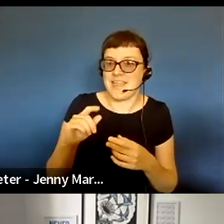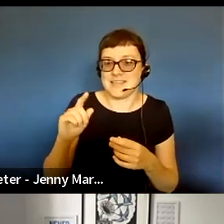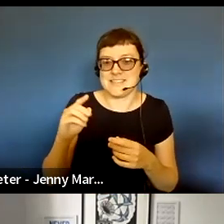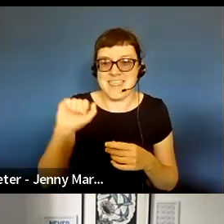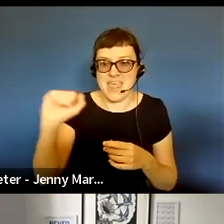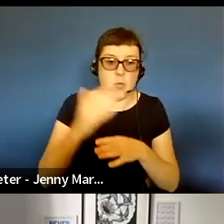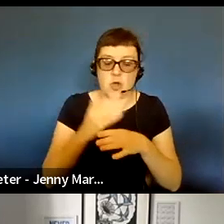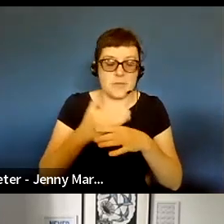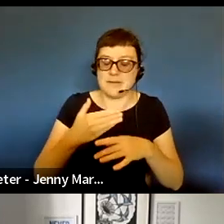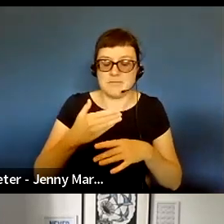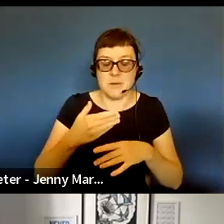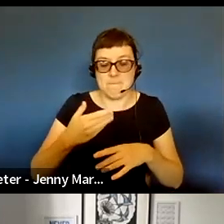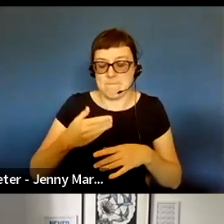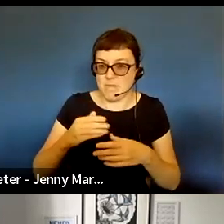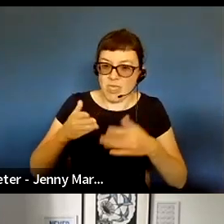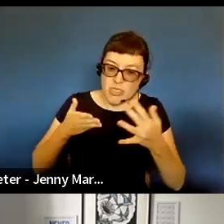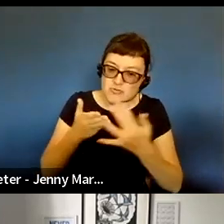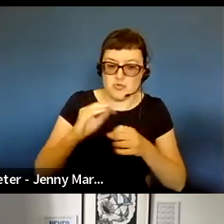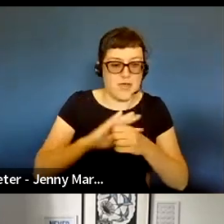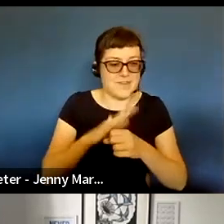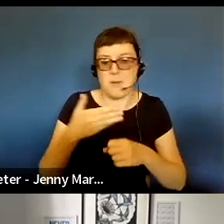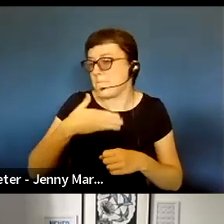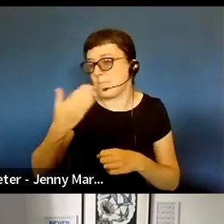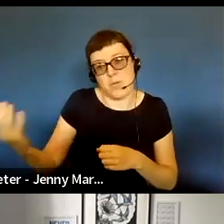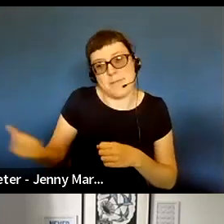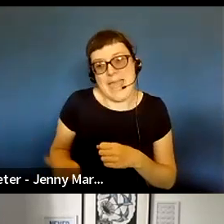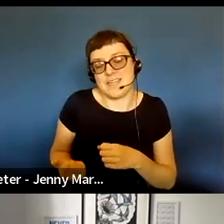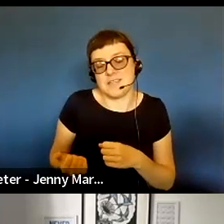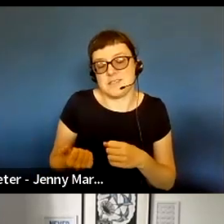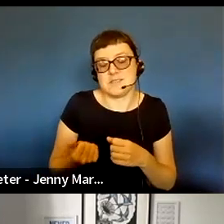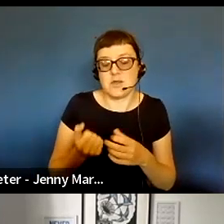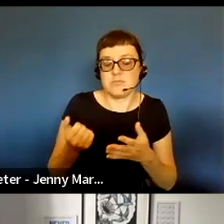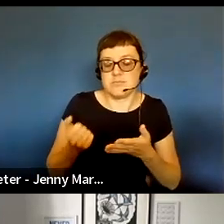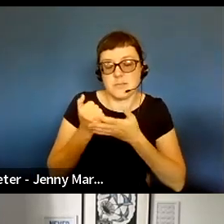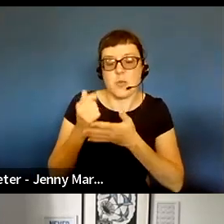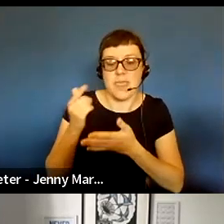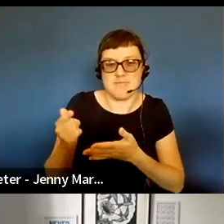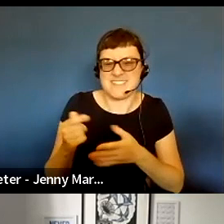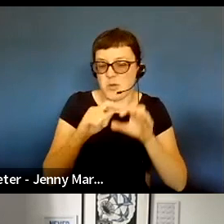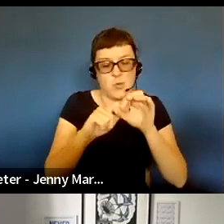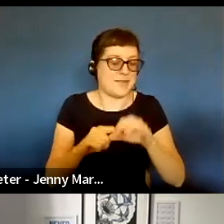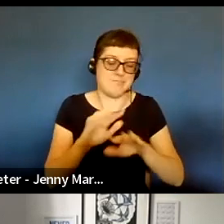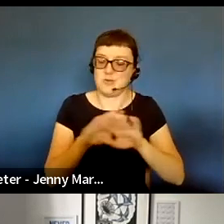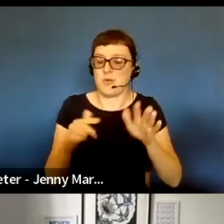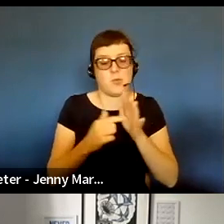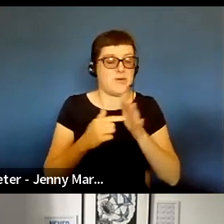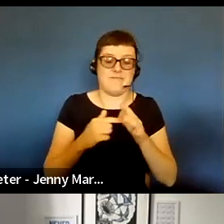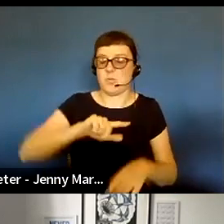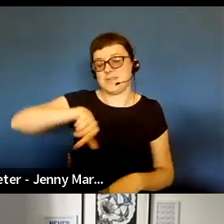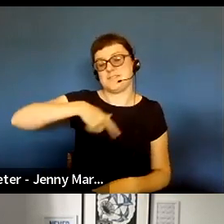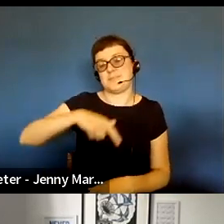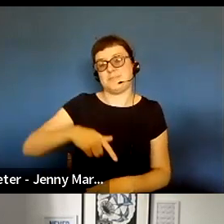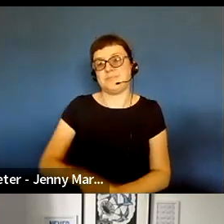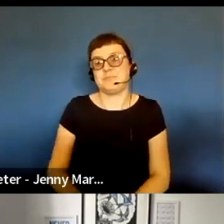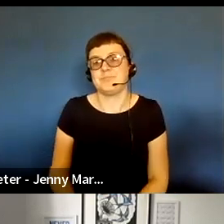they'd been doing throughout the pandemic. So again, it didn't the quality doesn't didn't come into it for us in any way.